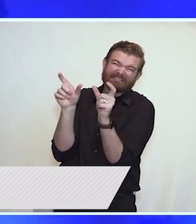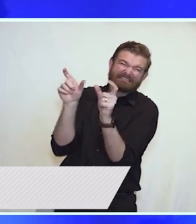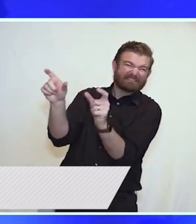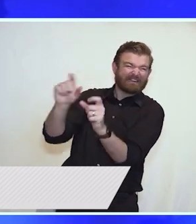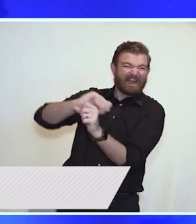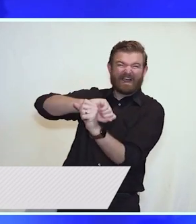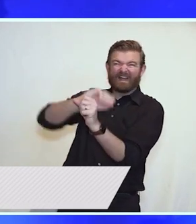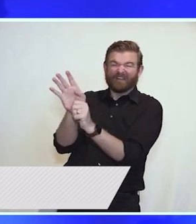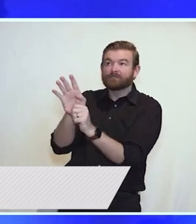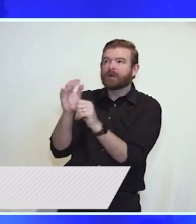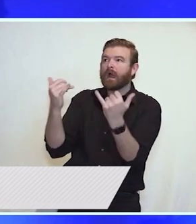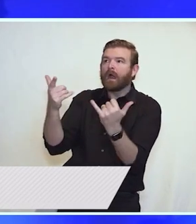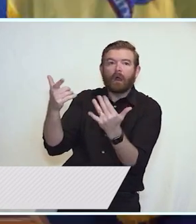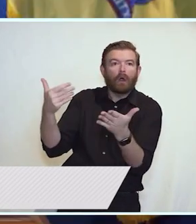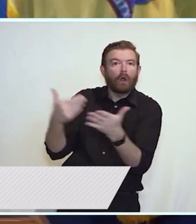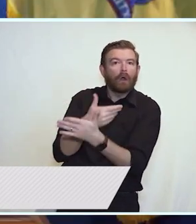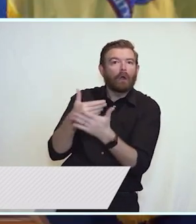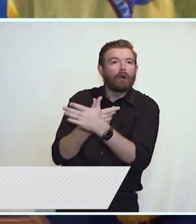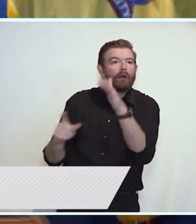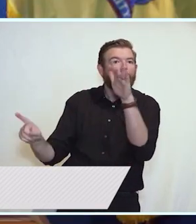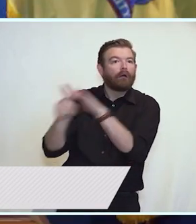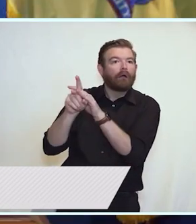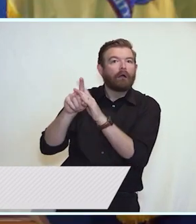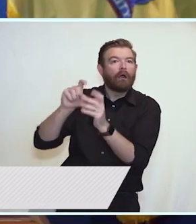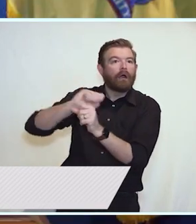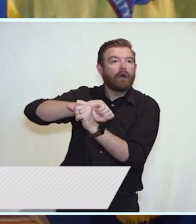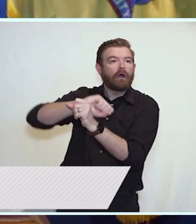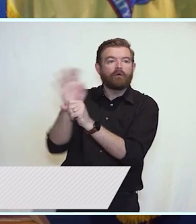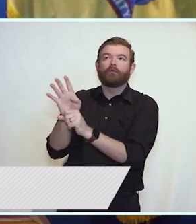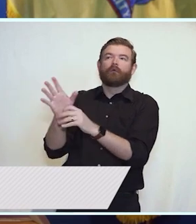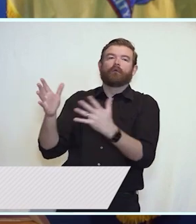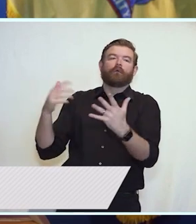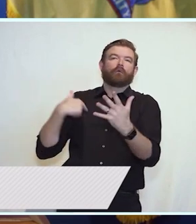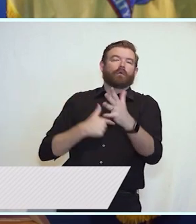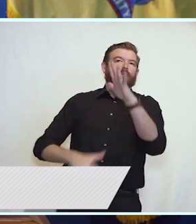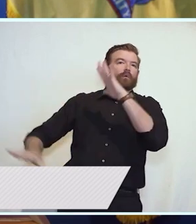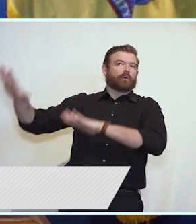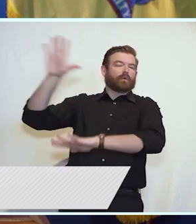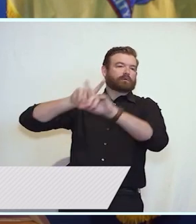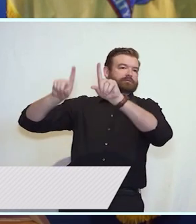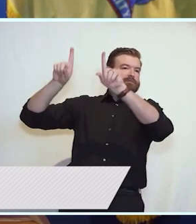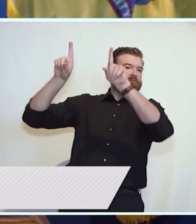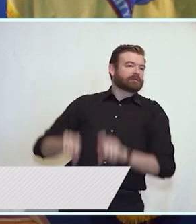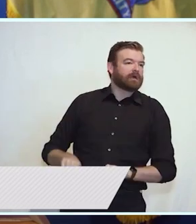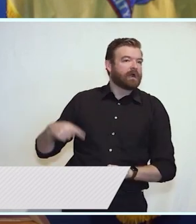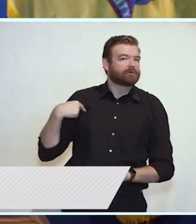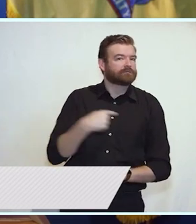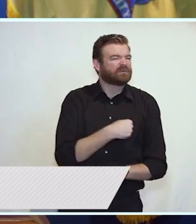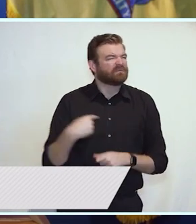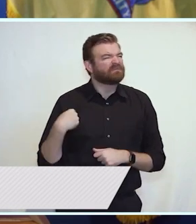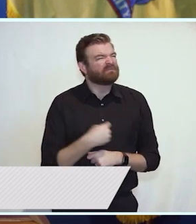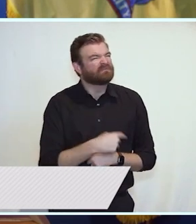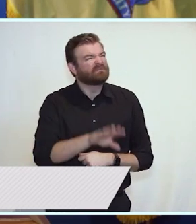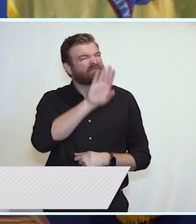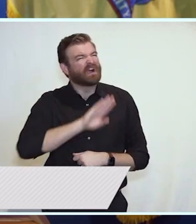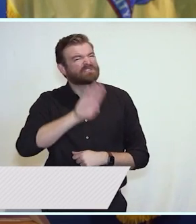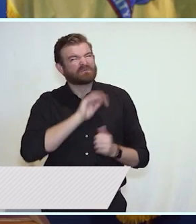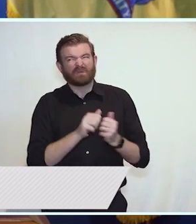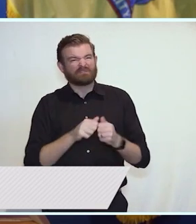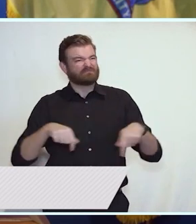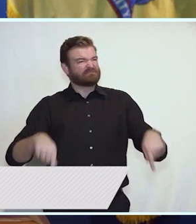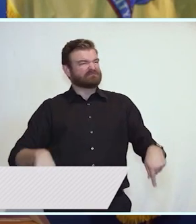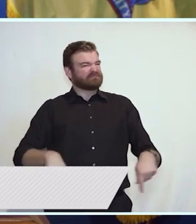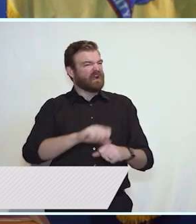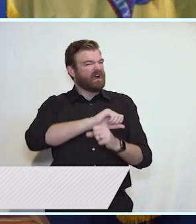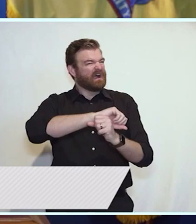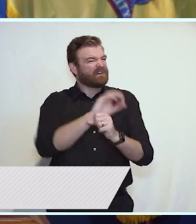as it tests our state. We're all frustrated by this pandemic. We're all tired of it getting in the way of everything we